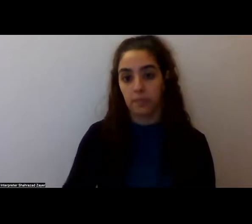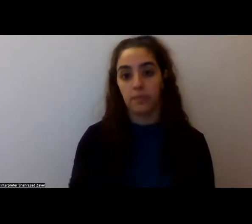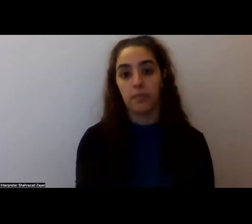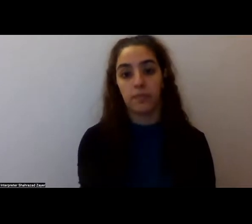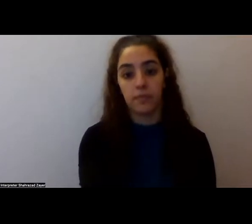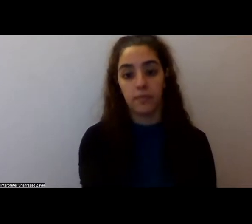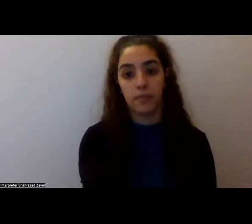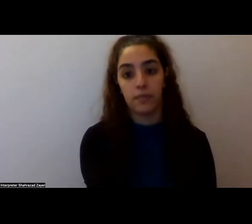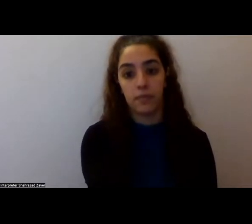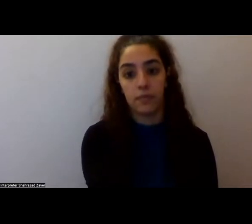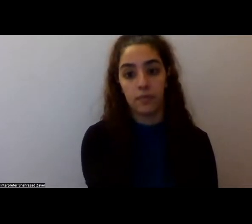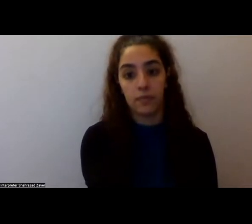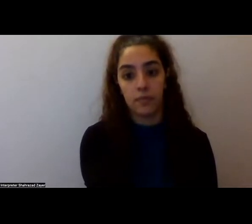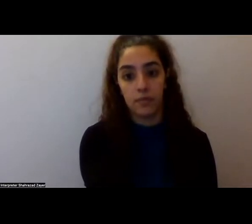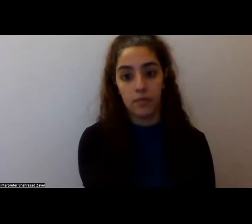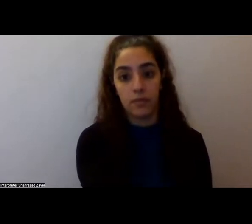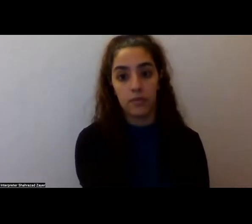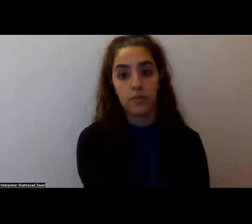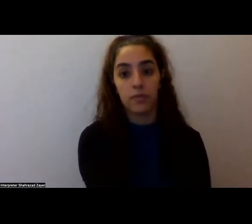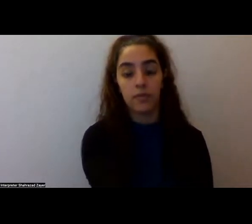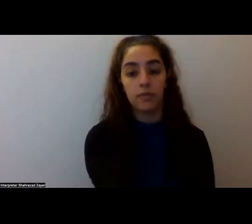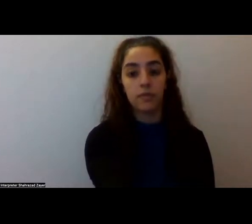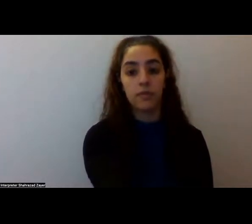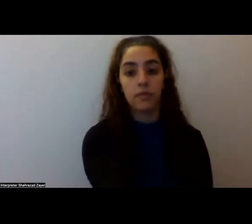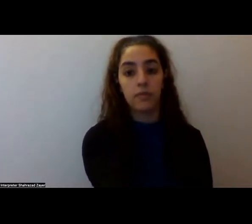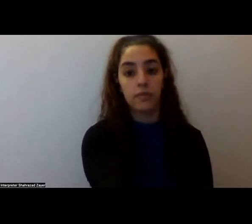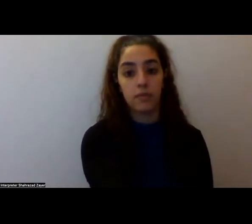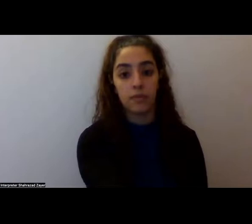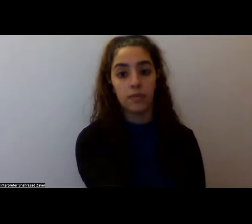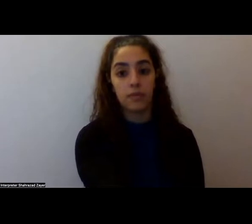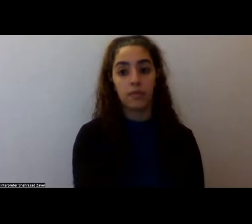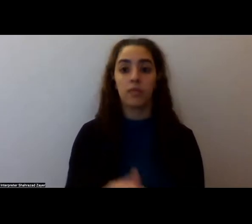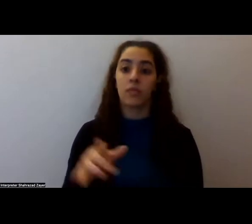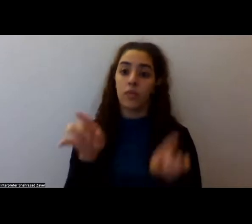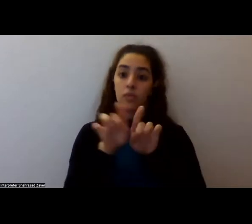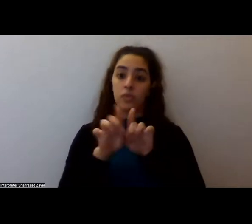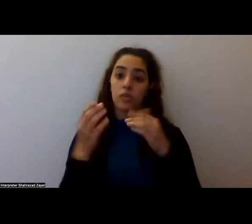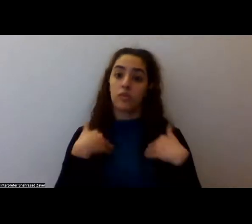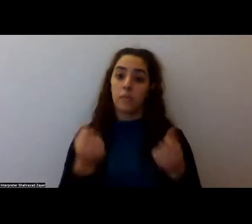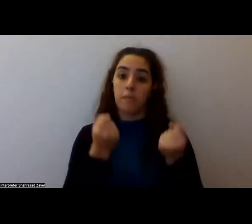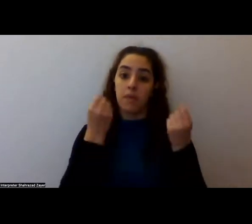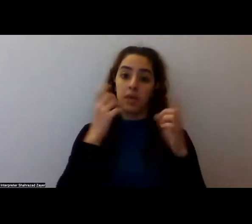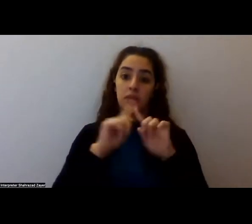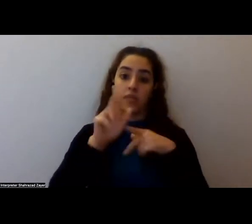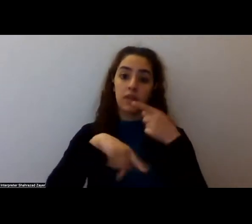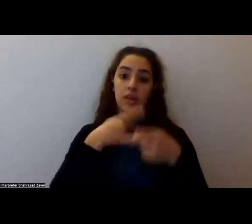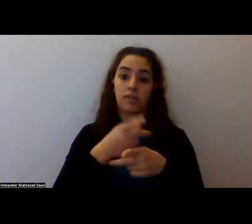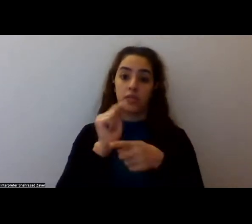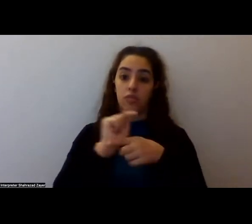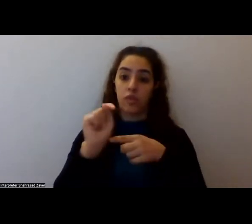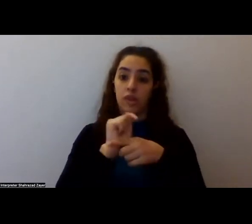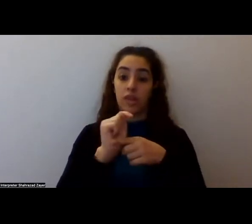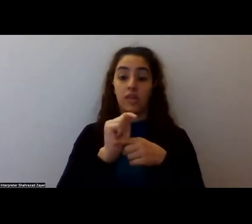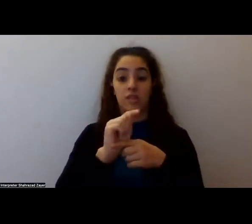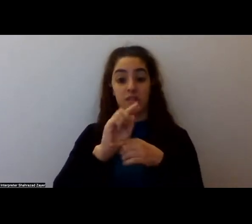there's, uh, also, however, a lot of, uh, trainings that are coming out that are training specifically BIPOC folks,